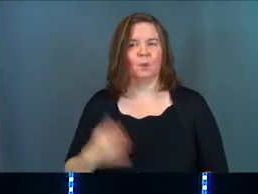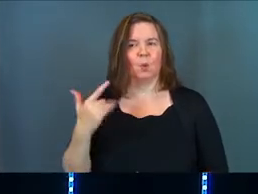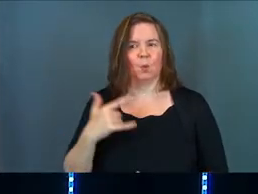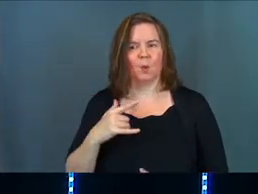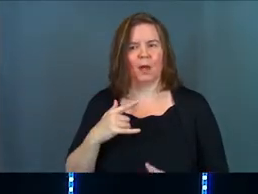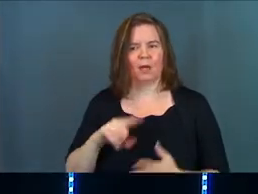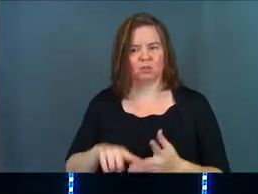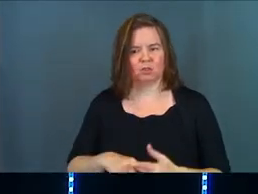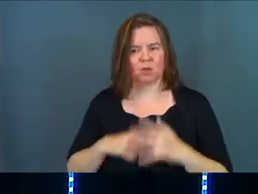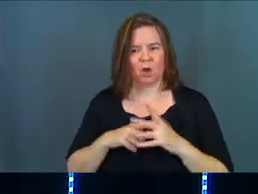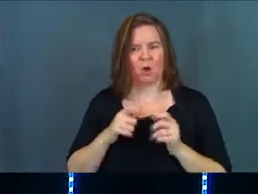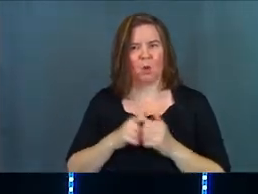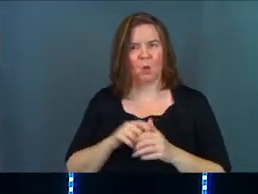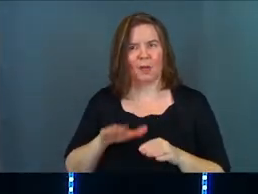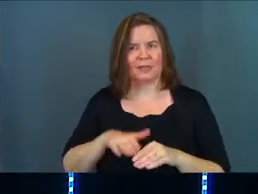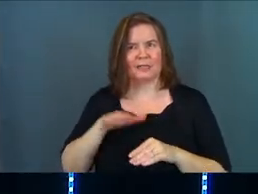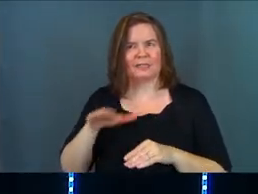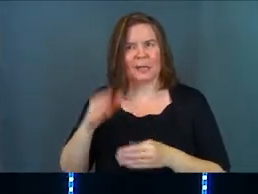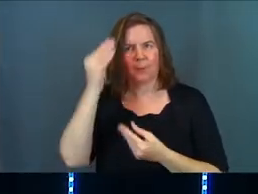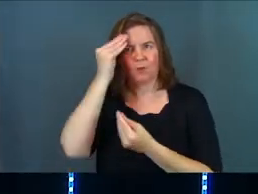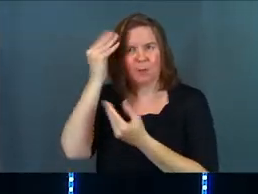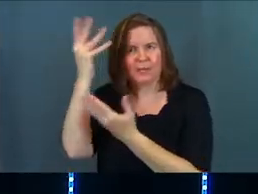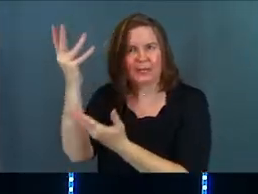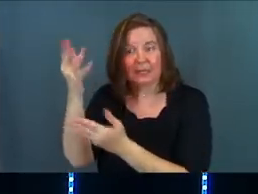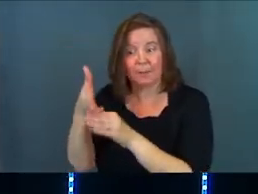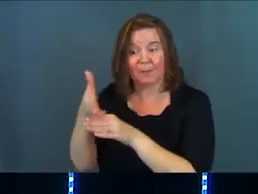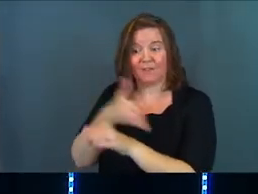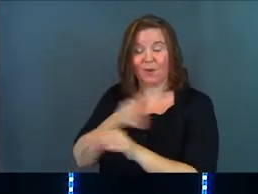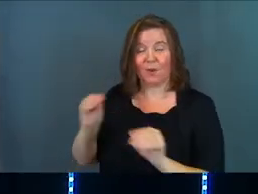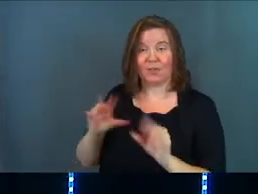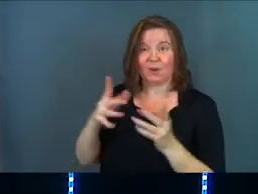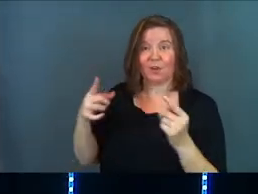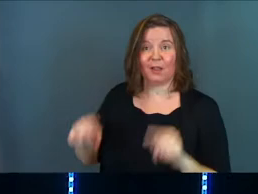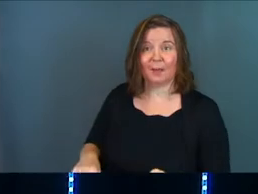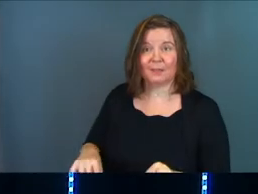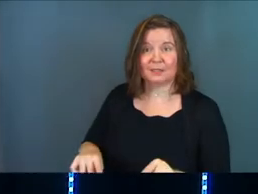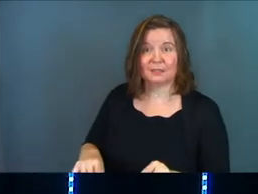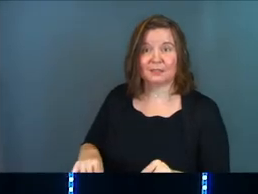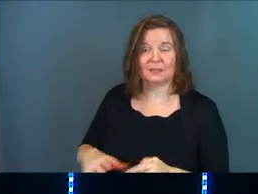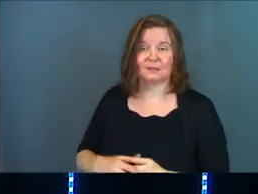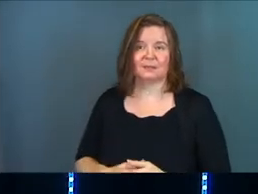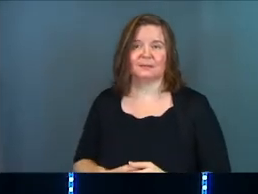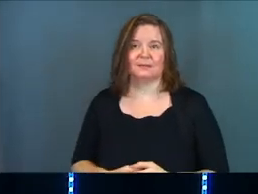Why start with a step of obedience before the miracle happens?